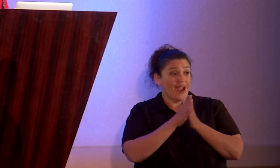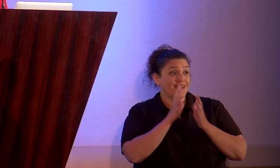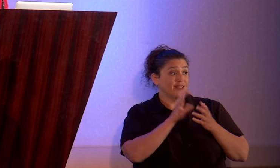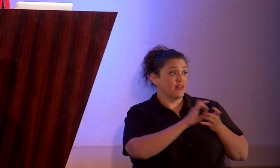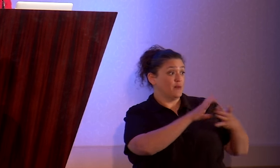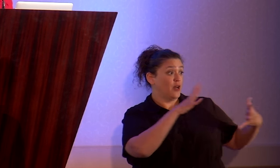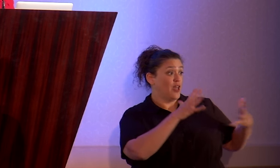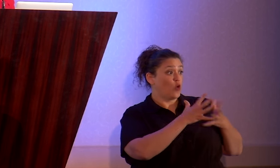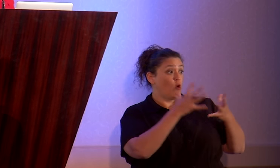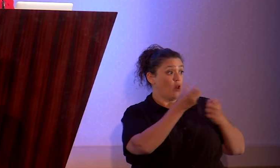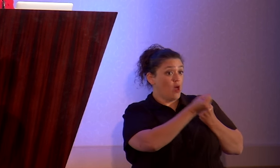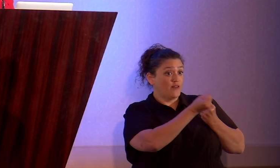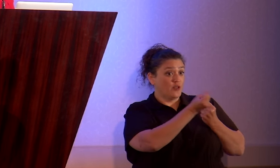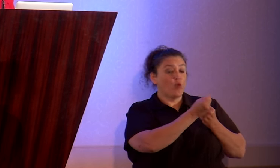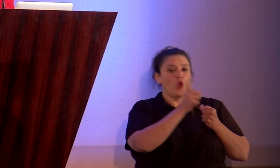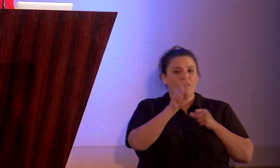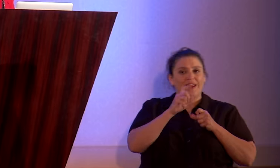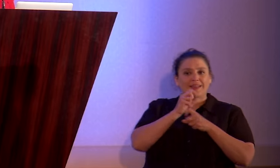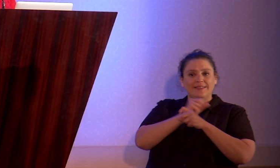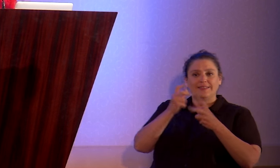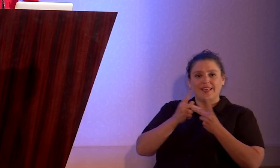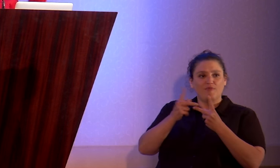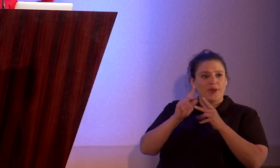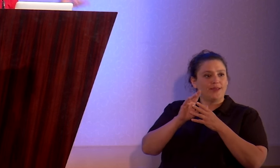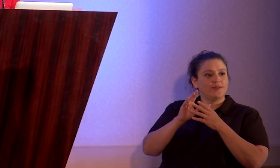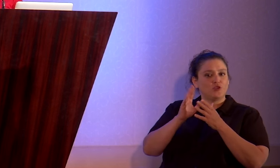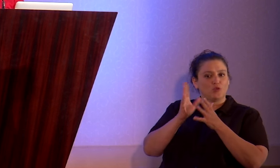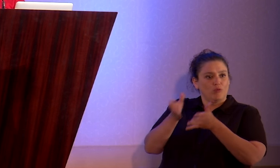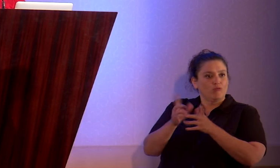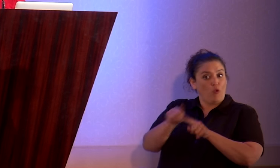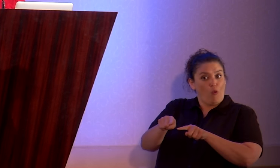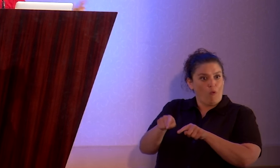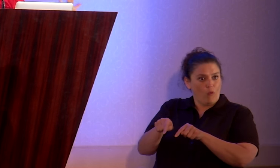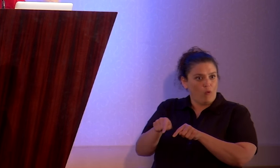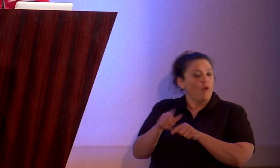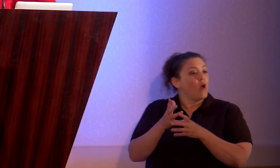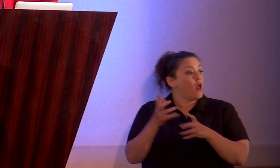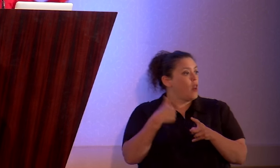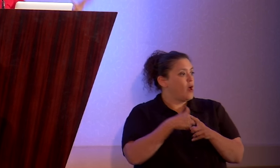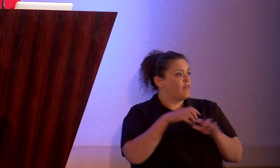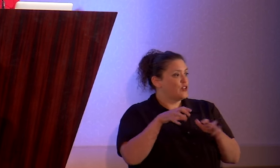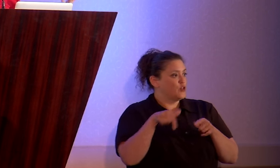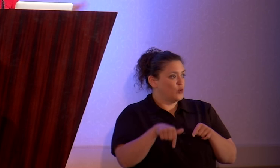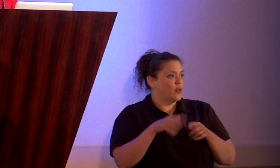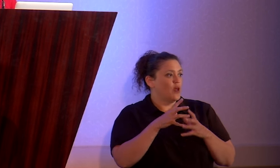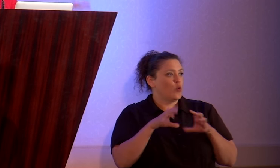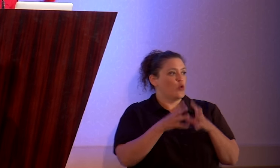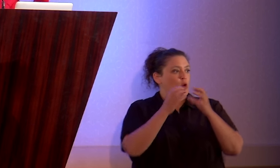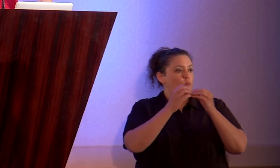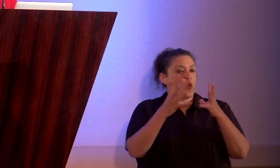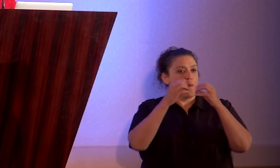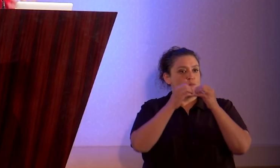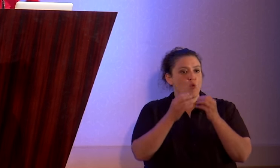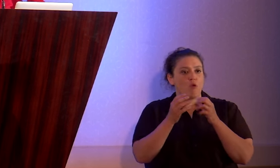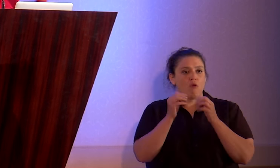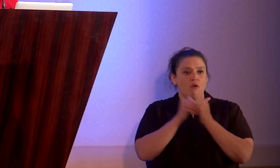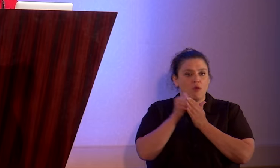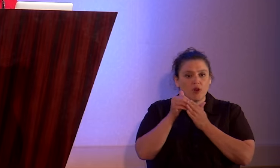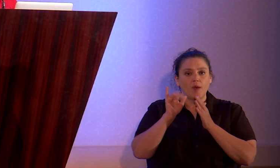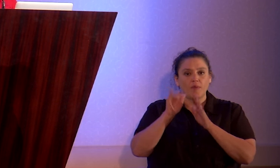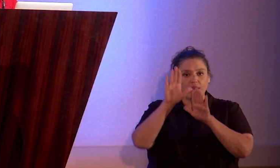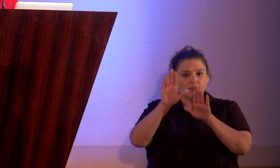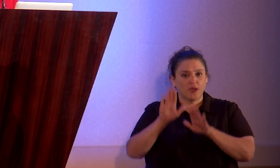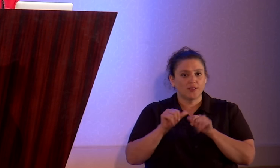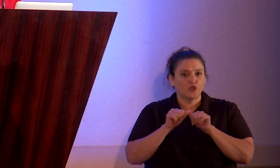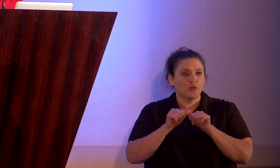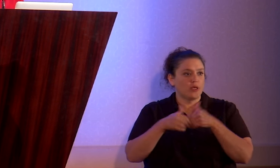need to give them a safe place to land. Now, a lot of us are doing this, that we're doing it more and more all the time. That is awesome. Let's keep